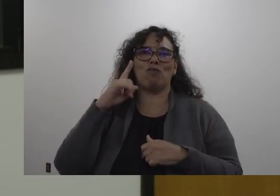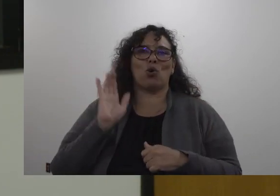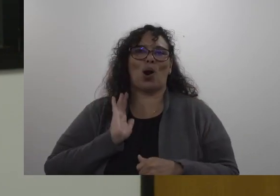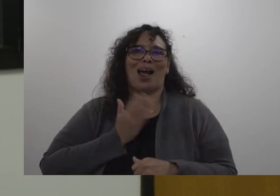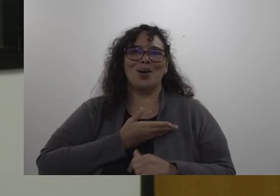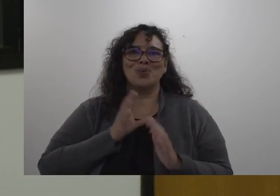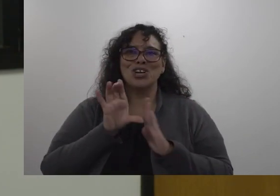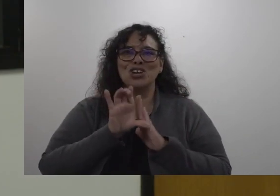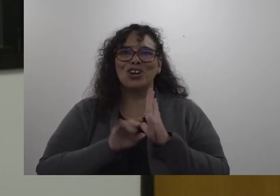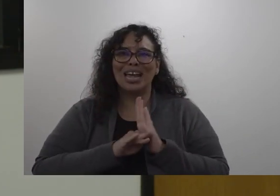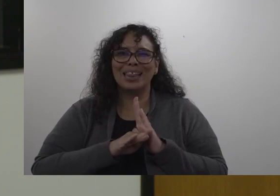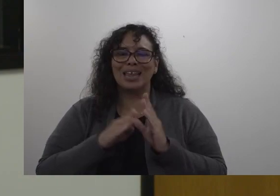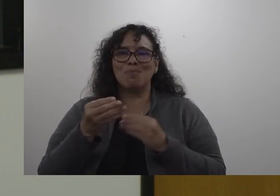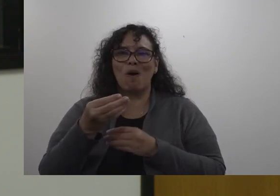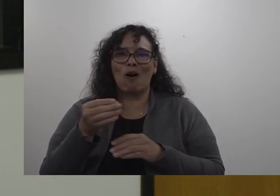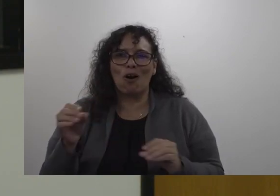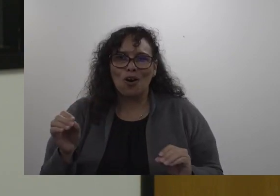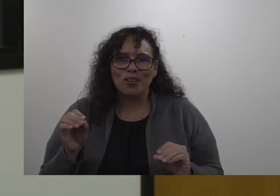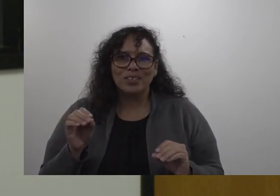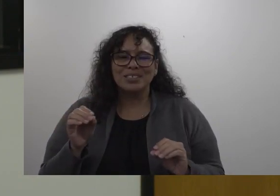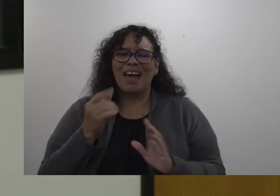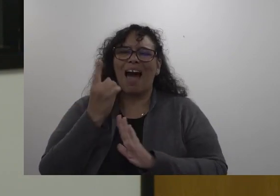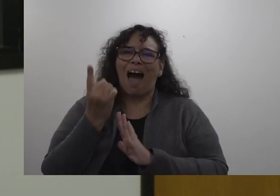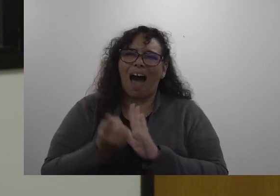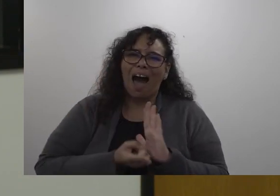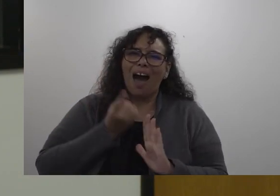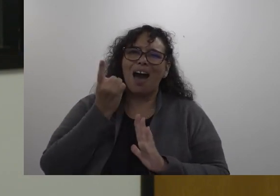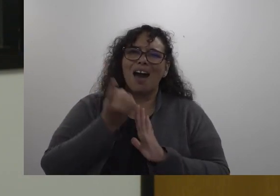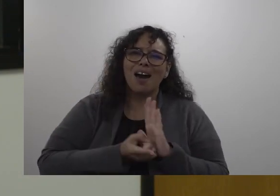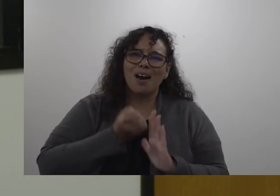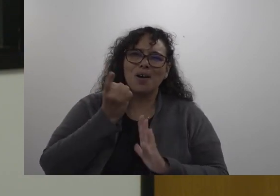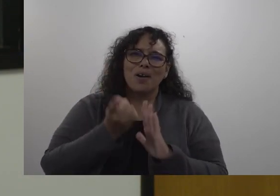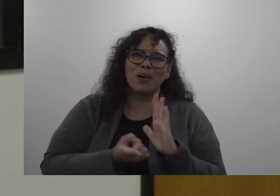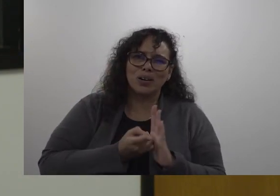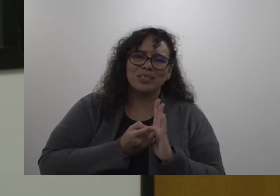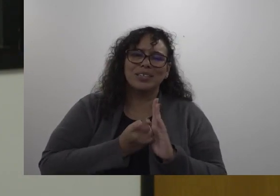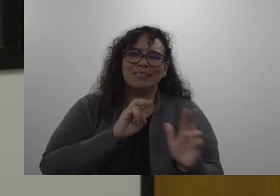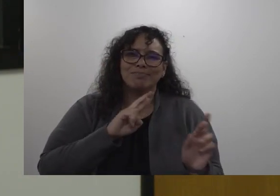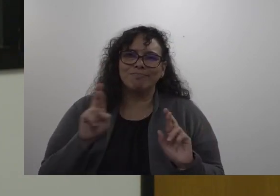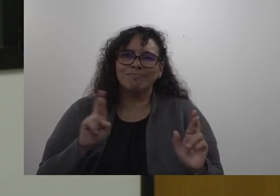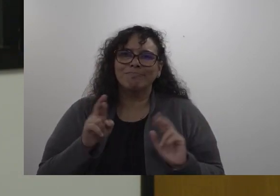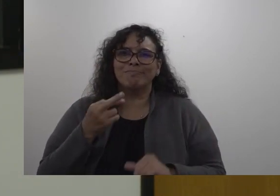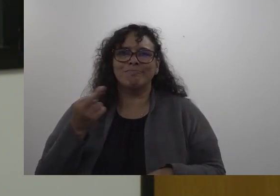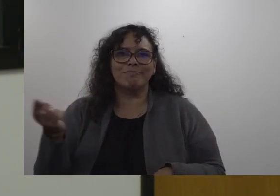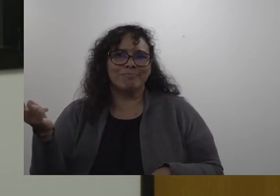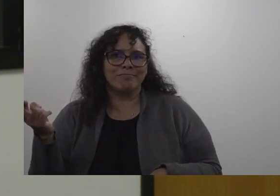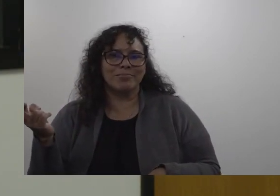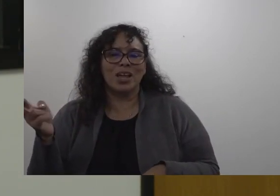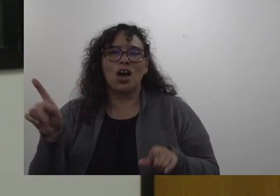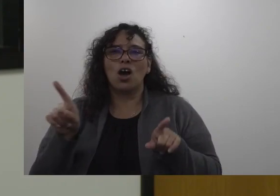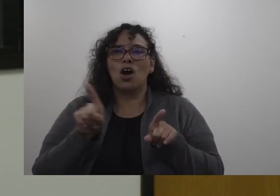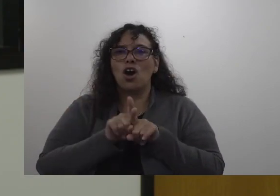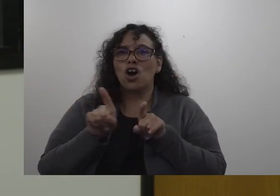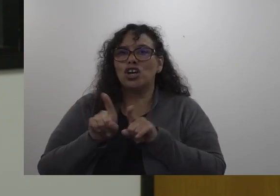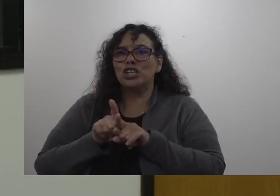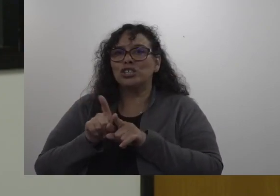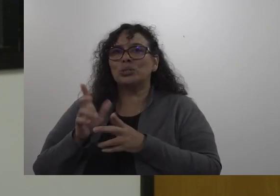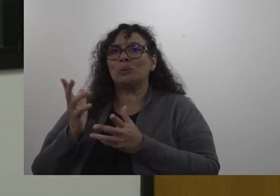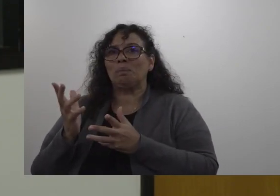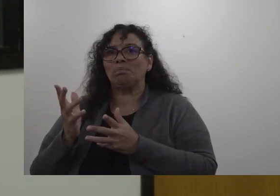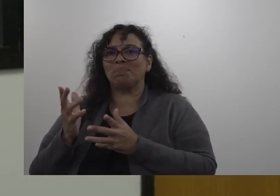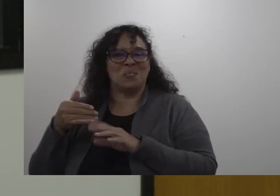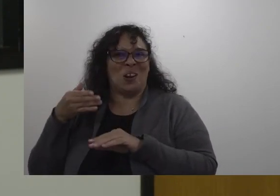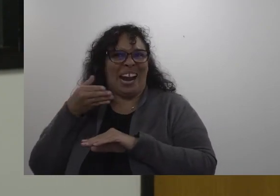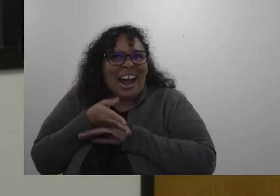office who has spent hours preparing those resources and they also follow a week of summer Institute